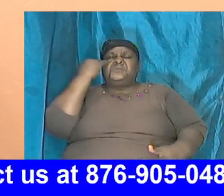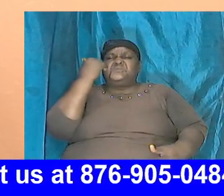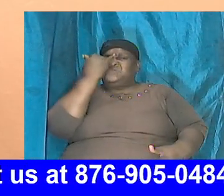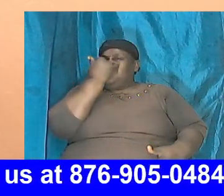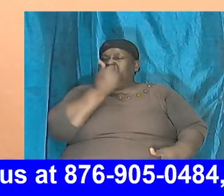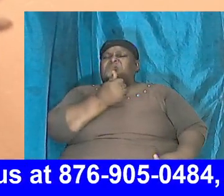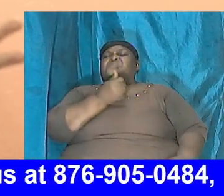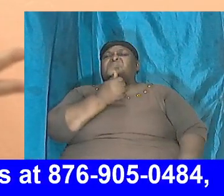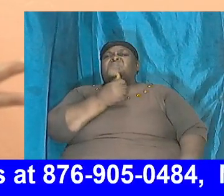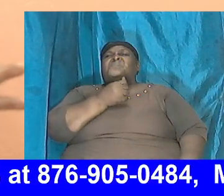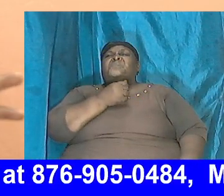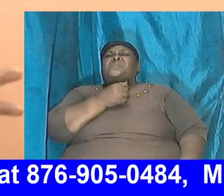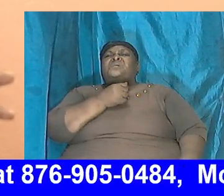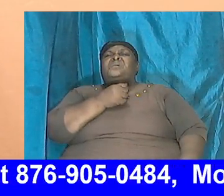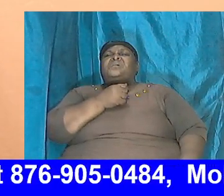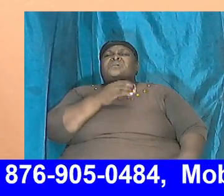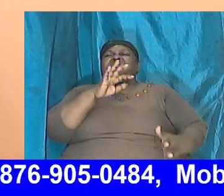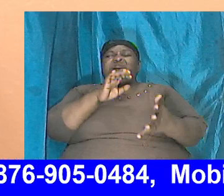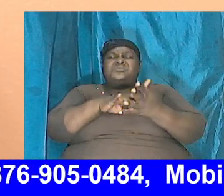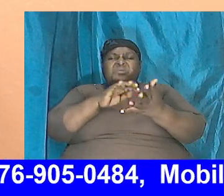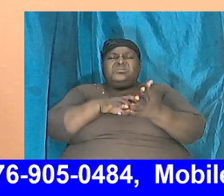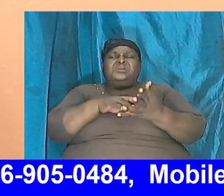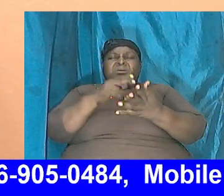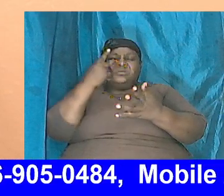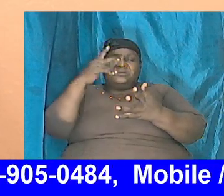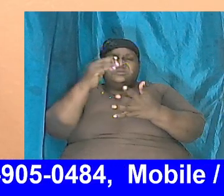we're going to see some things happening and right